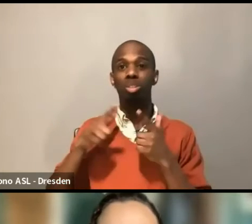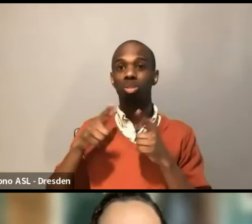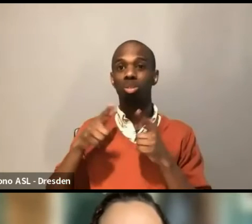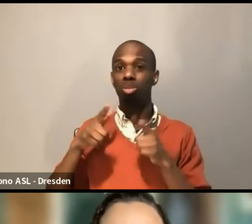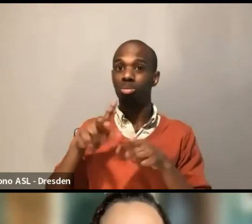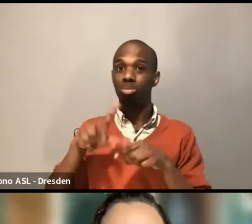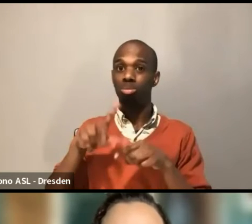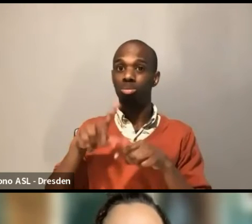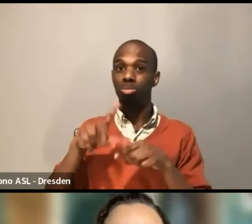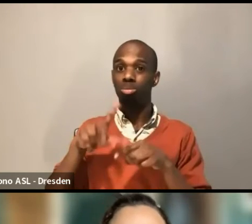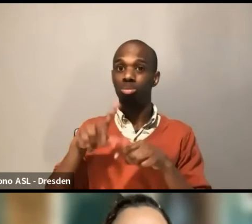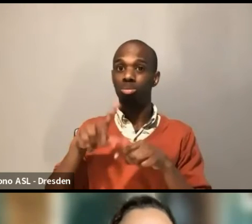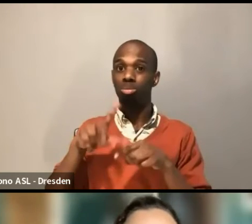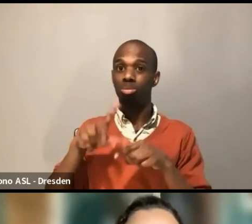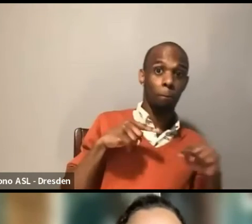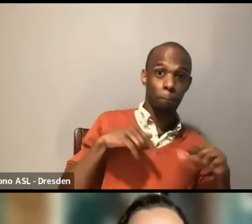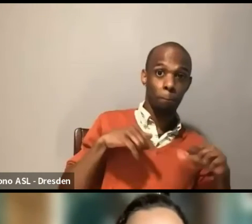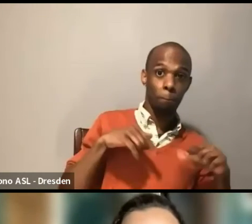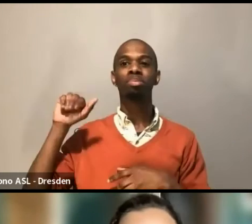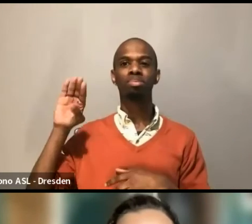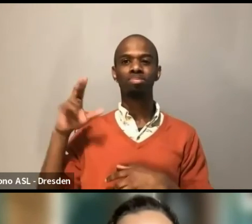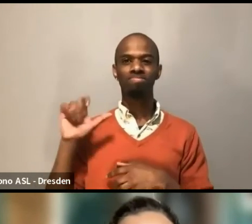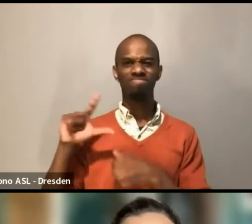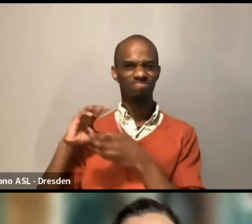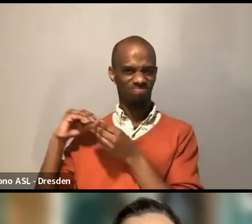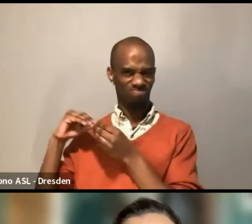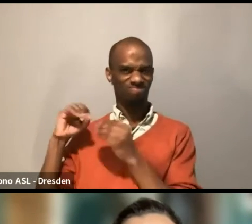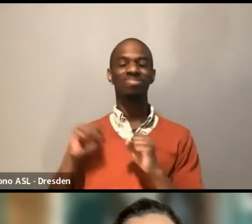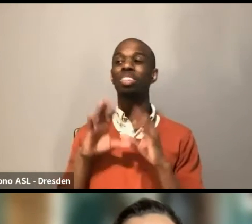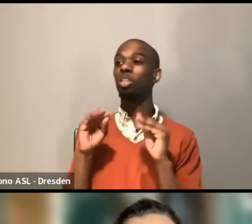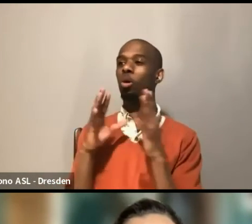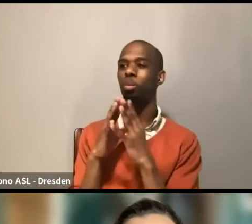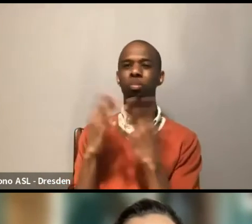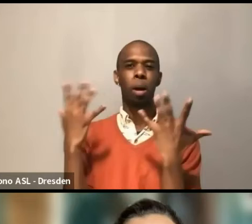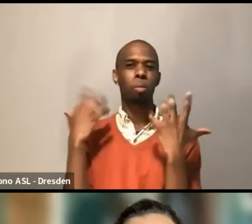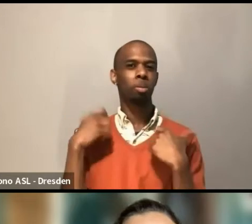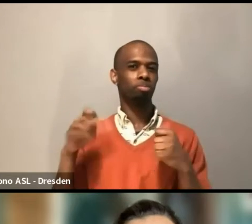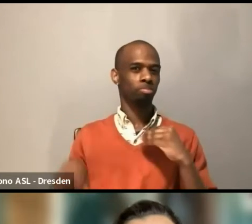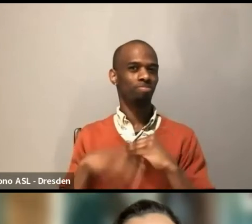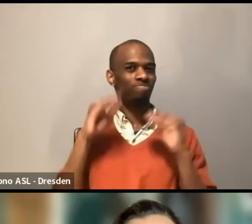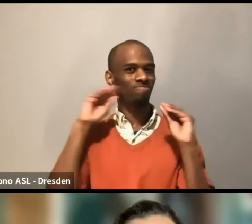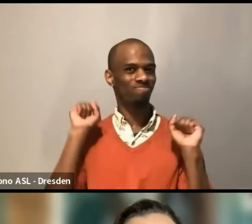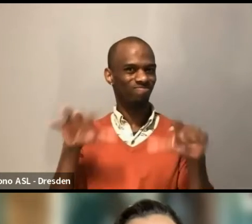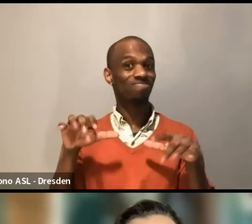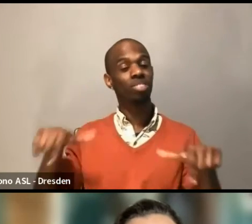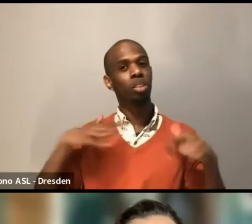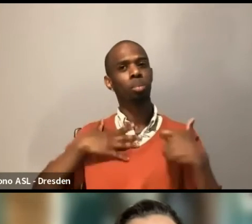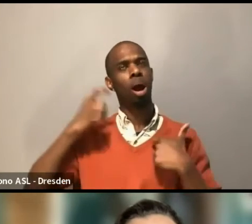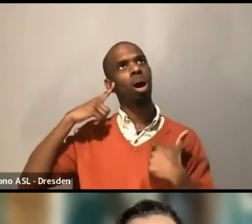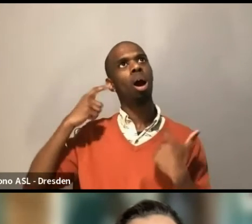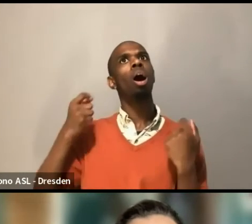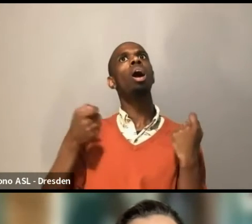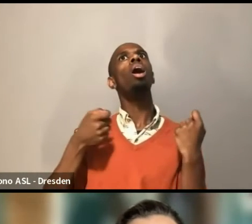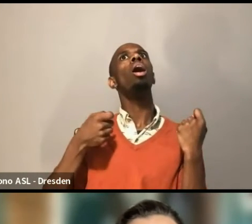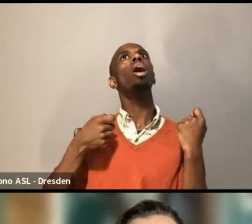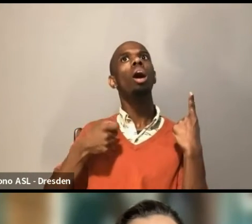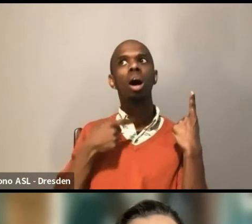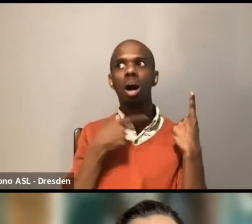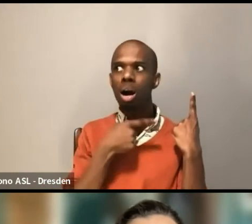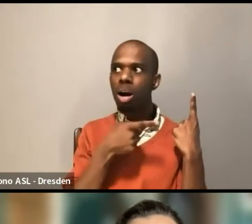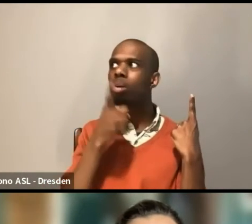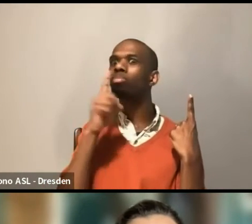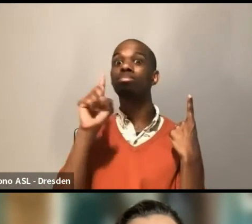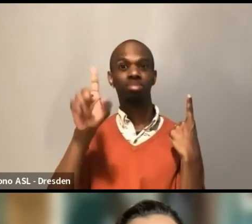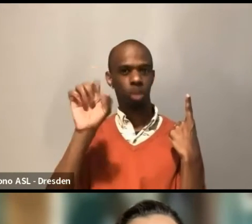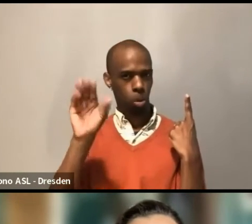moment. So join me in this is that we actually already know how to deal with conflicts when someone can't show up in the space. The question is, we